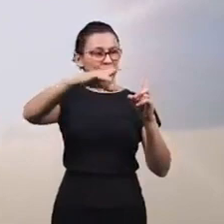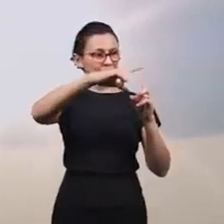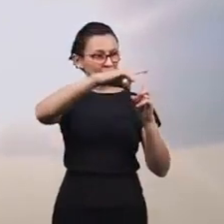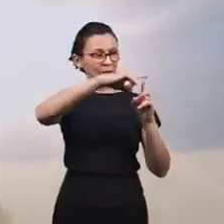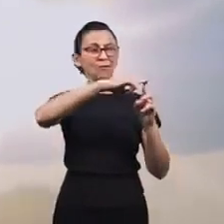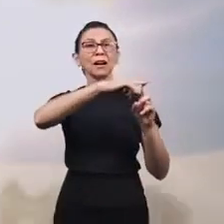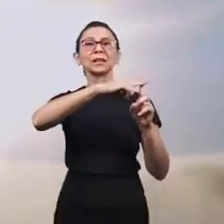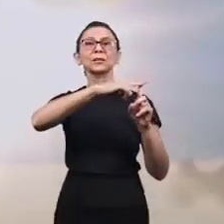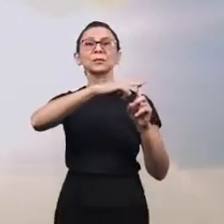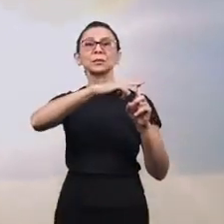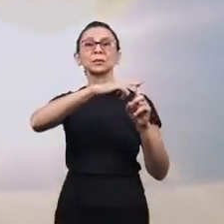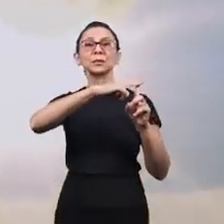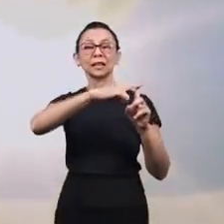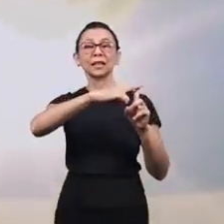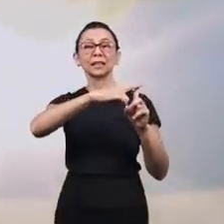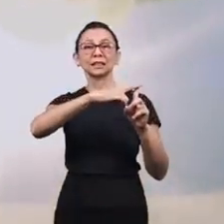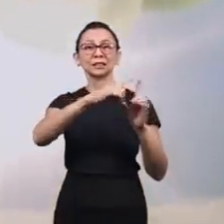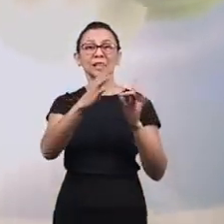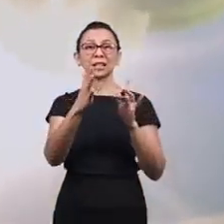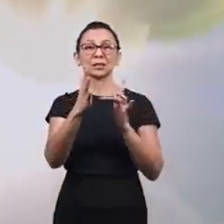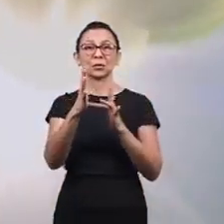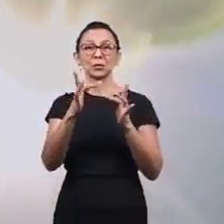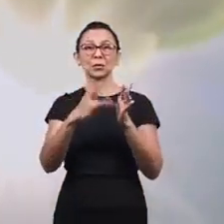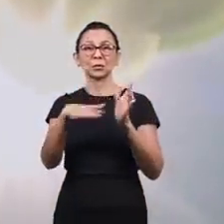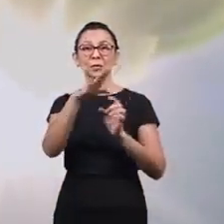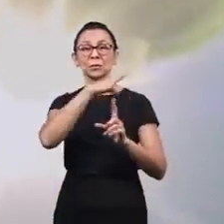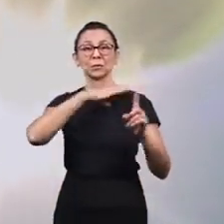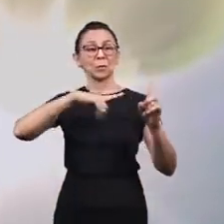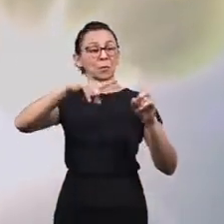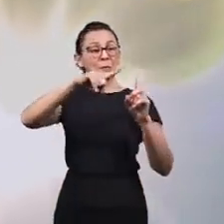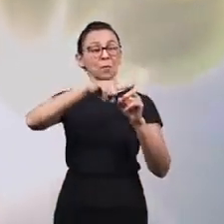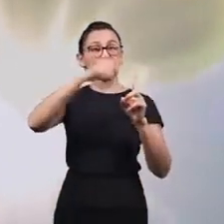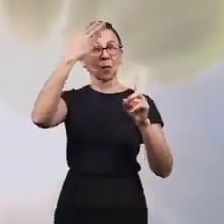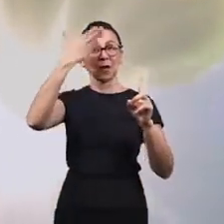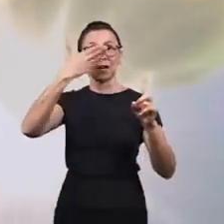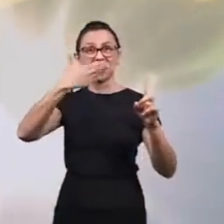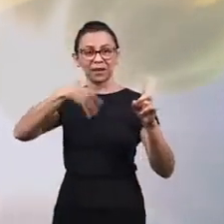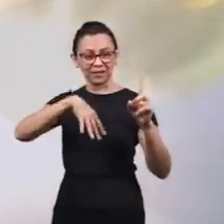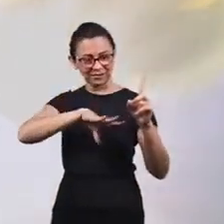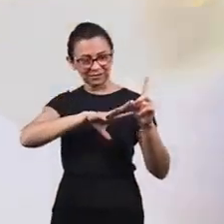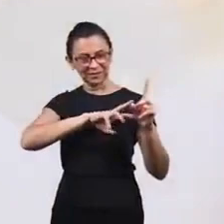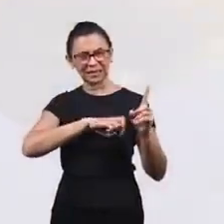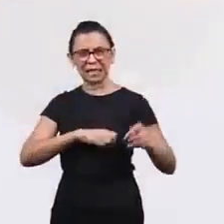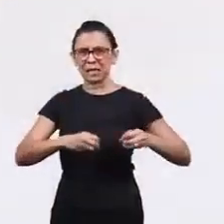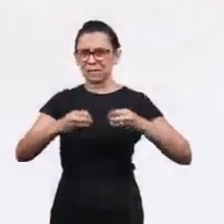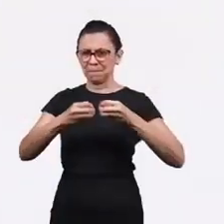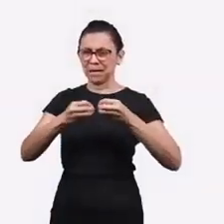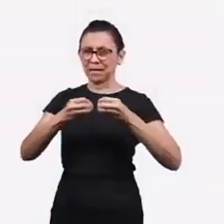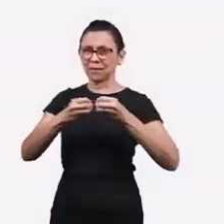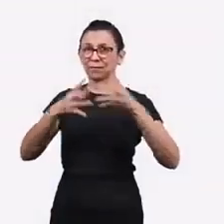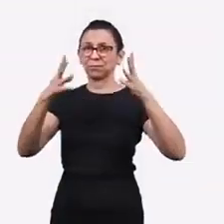Revealed on Calvary Jesus died for us.